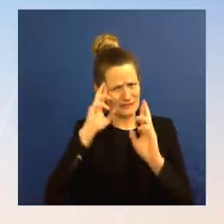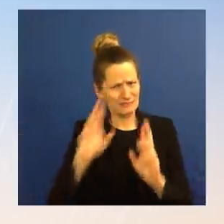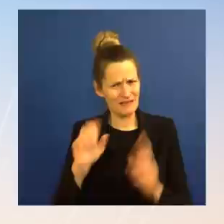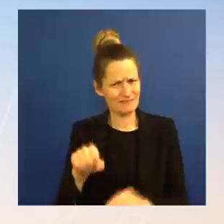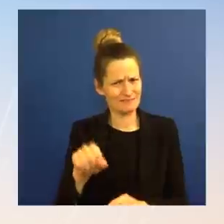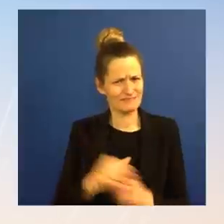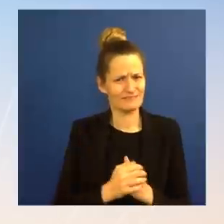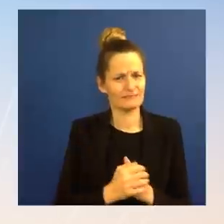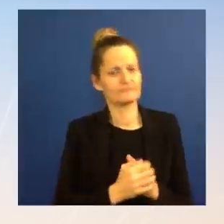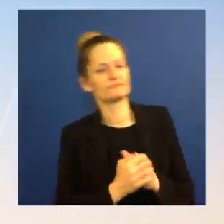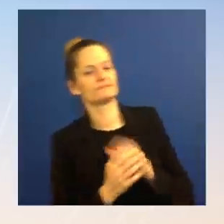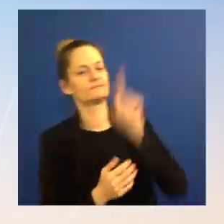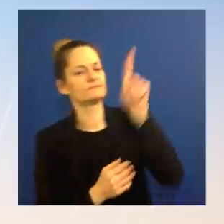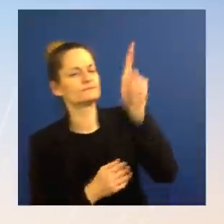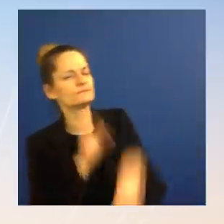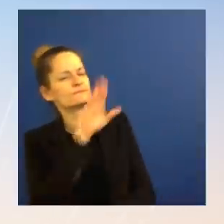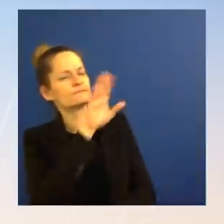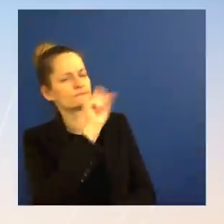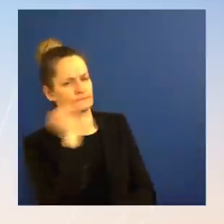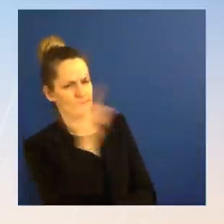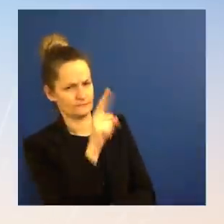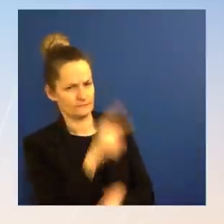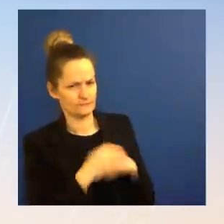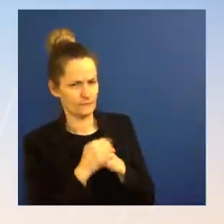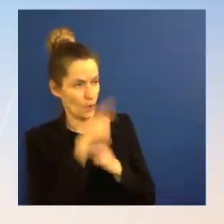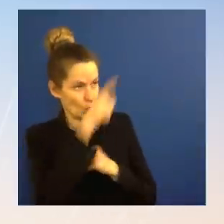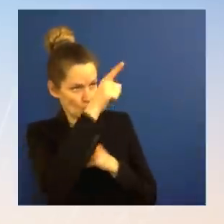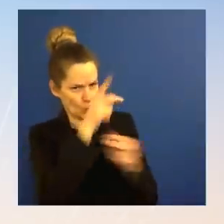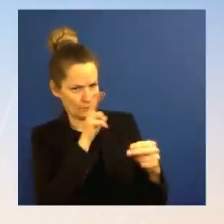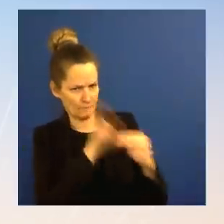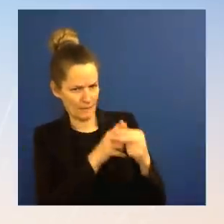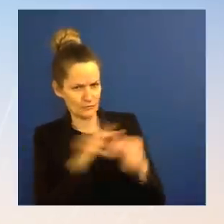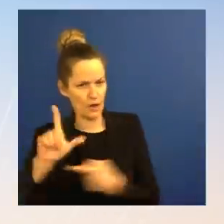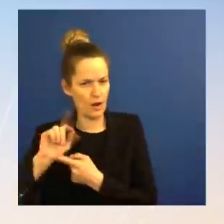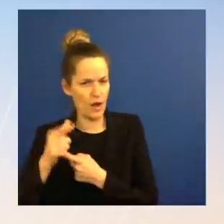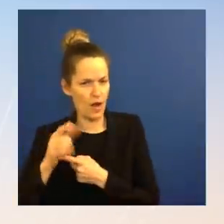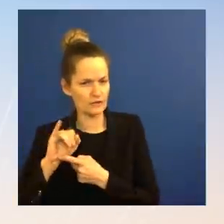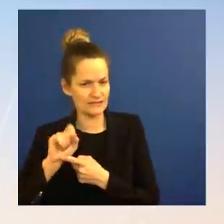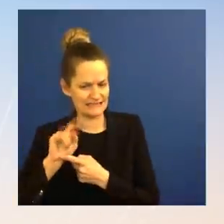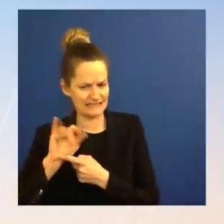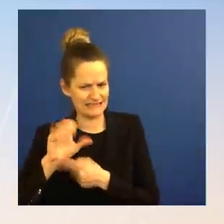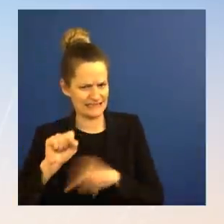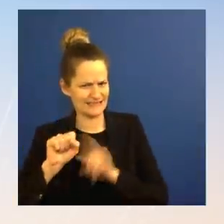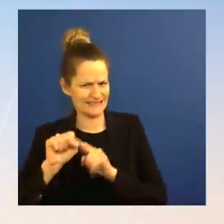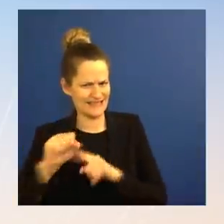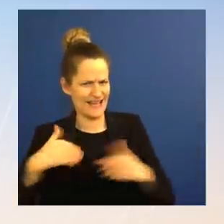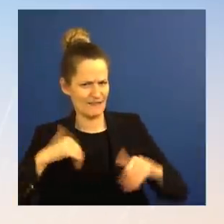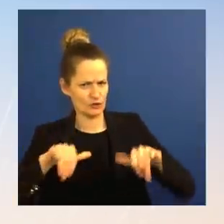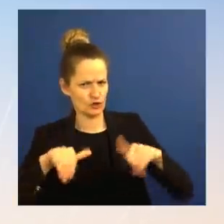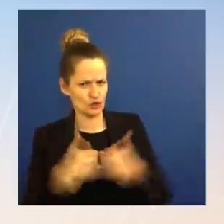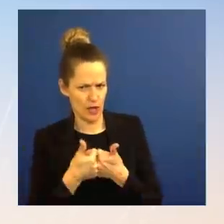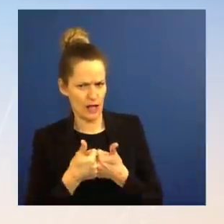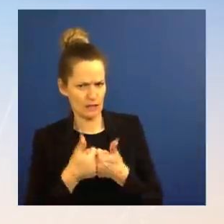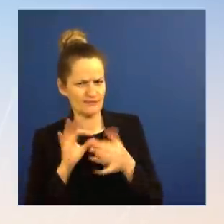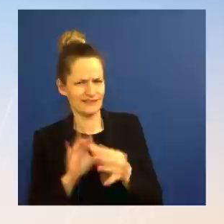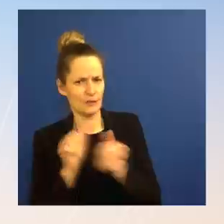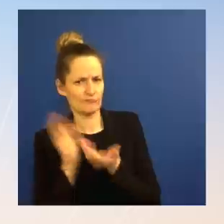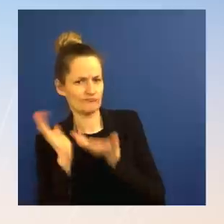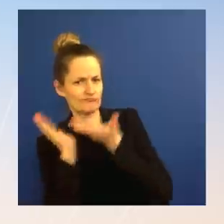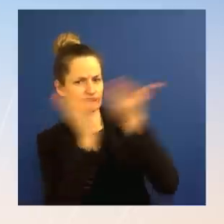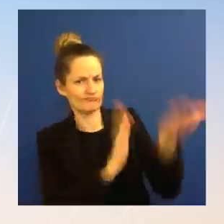to Ukraine through contested airspace. Why can't the United States put those planes on